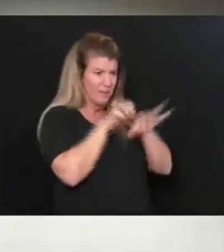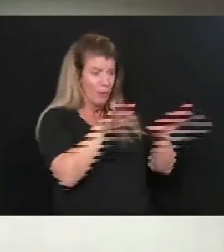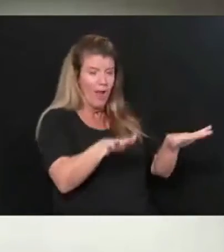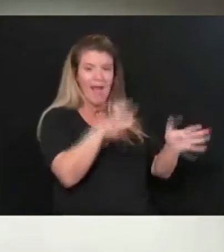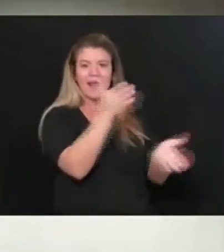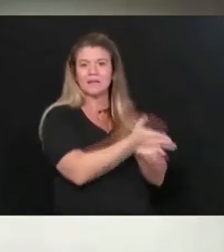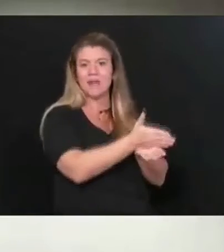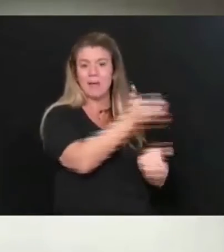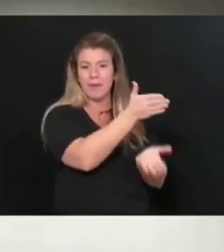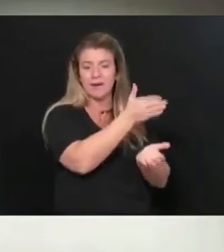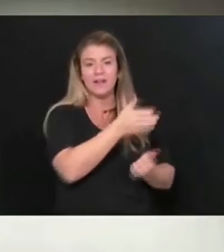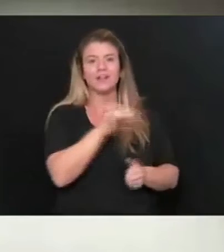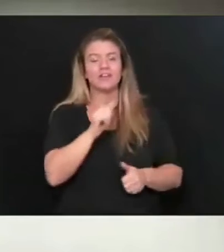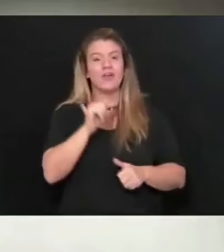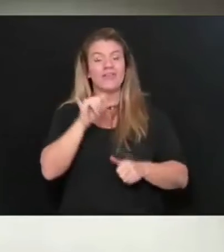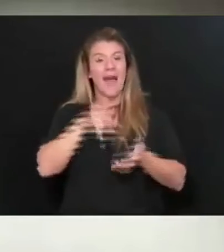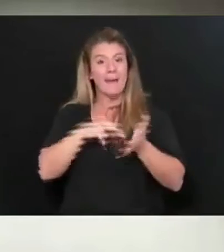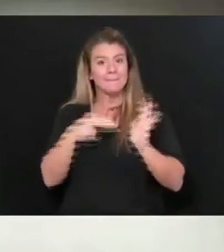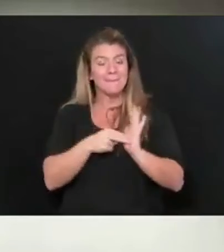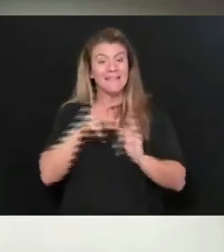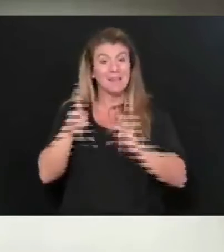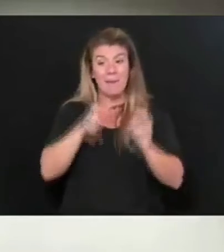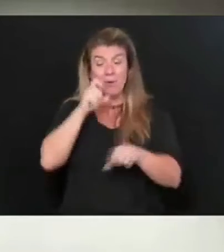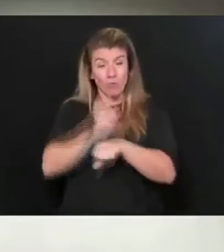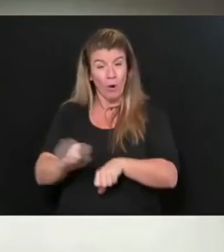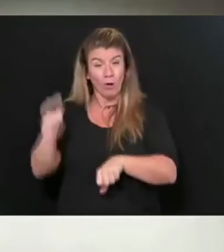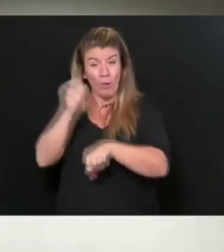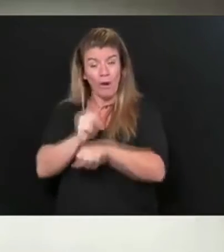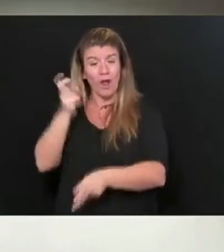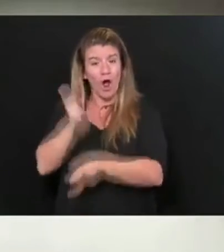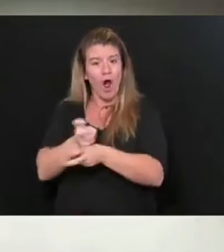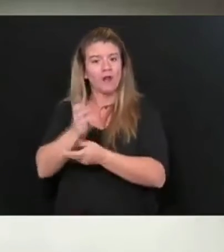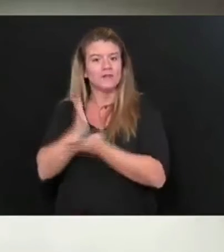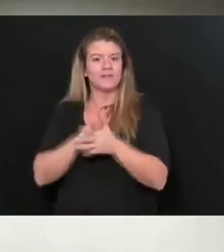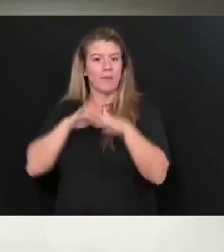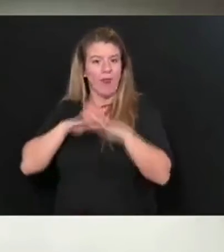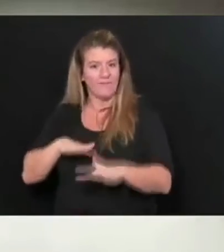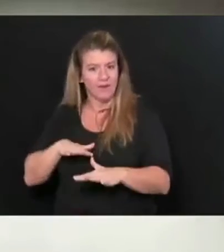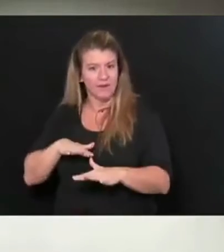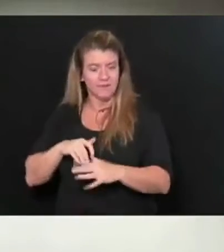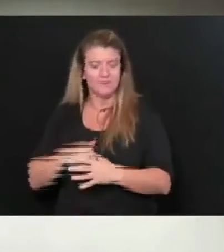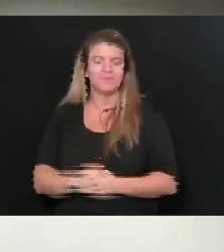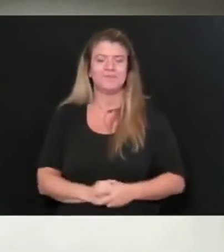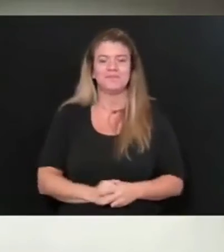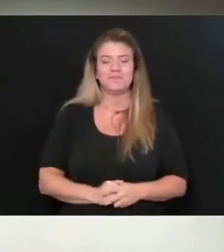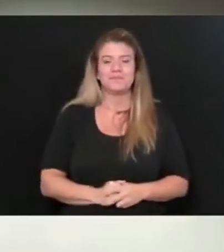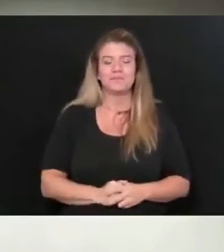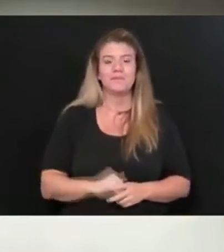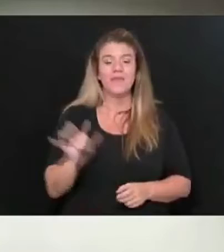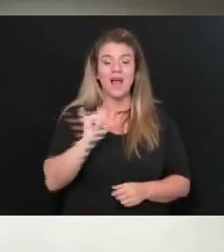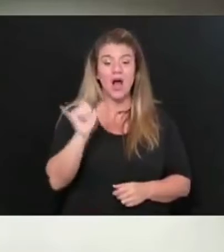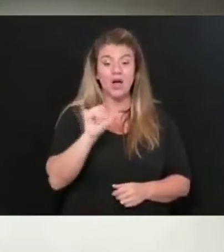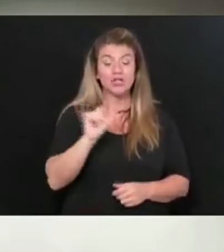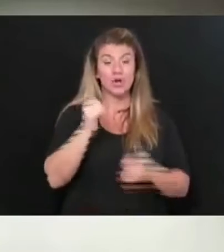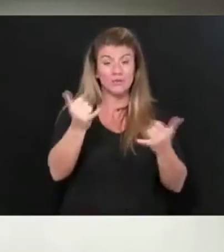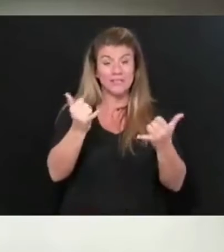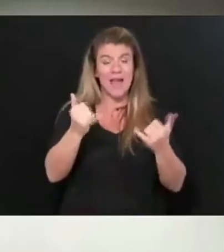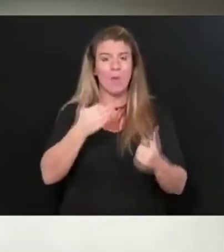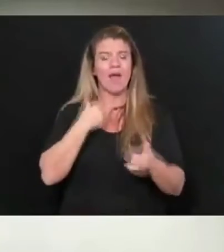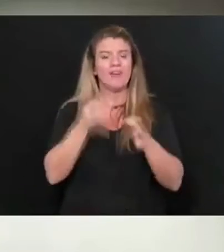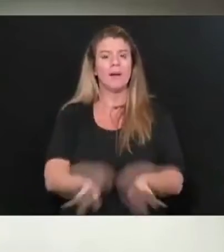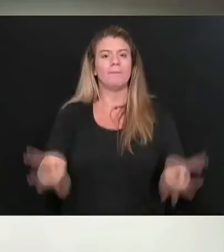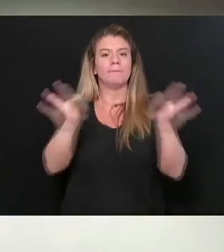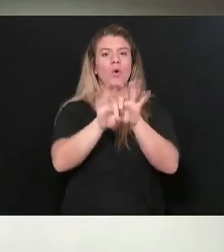that those folks can get a little bit of relief from the things they're doing. Also today, I want to point out that we've hit an important milestone.